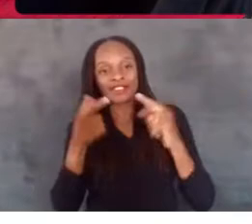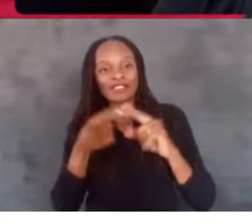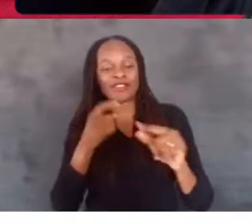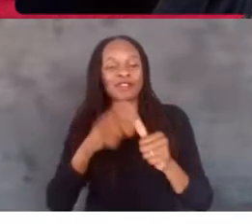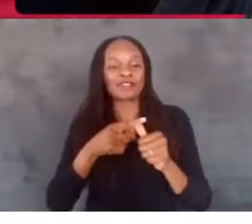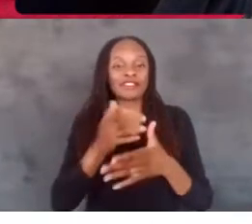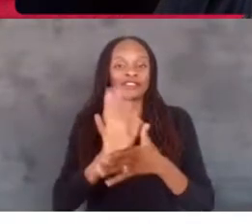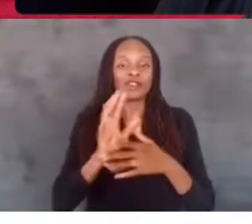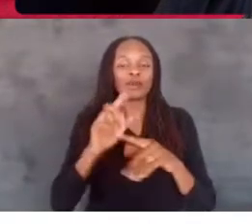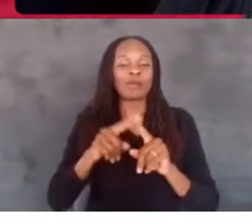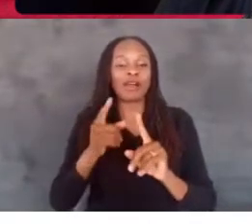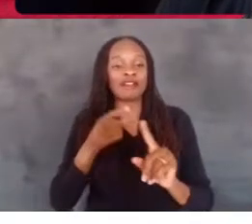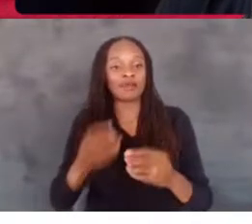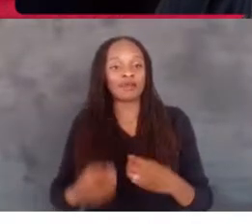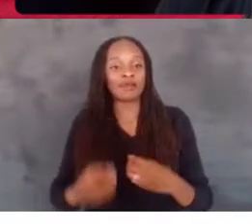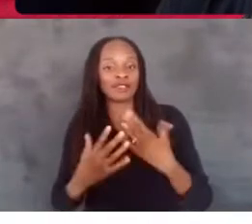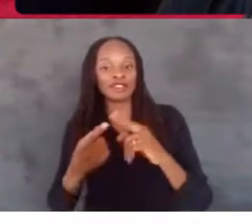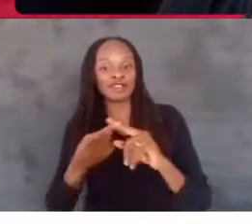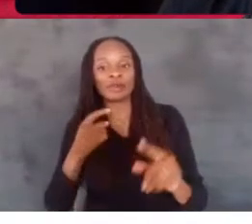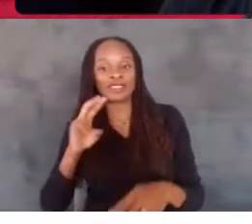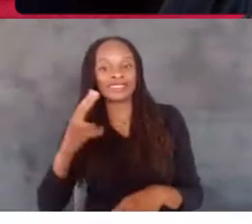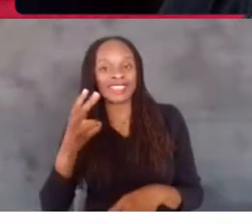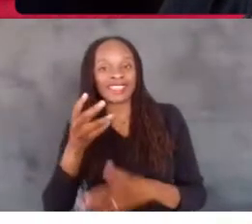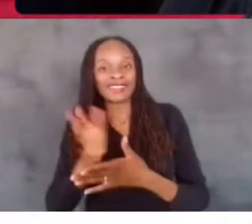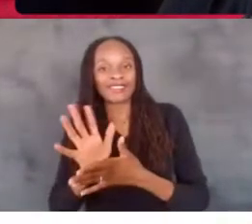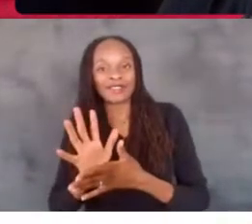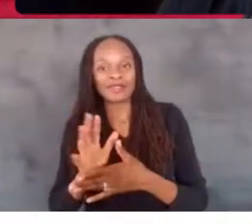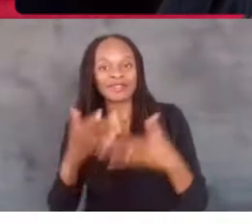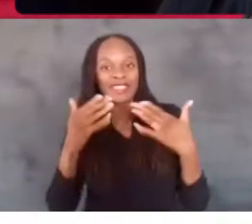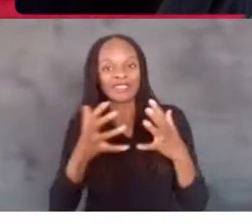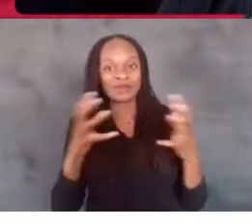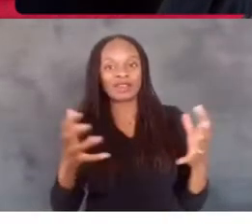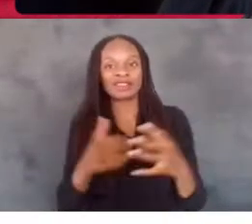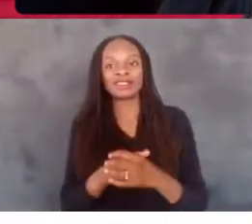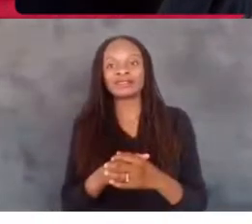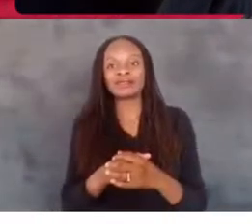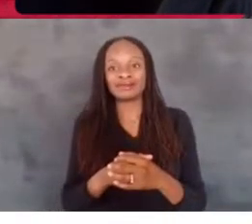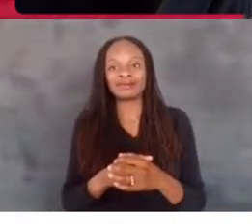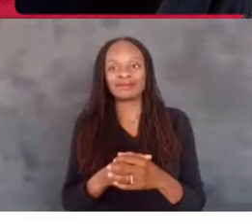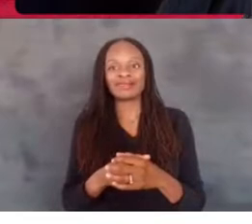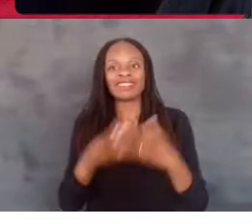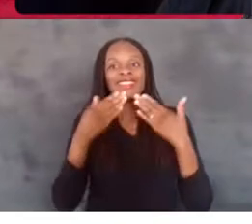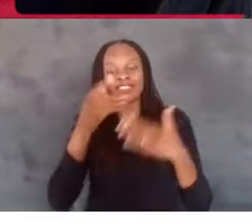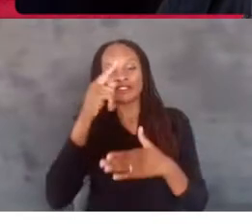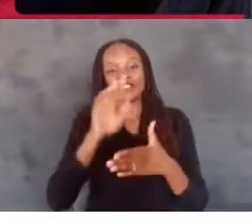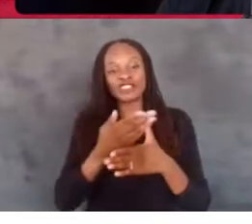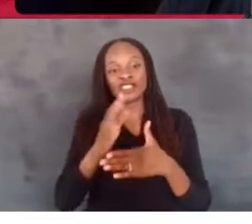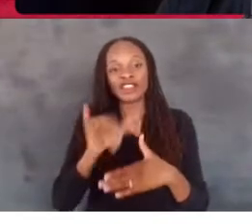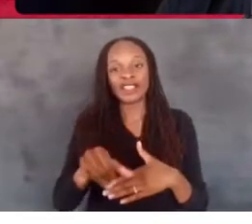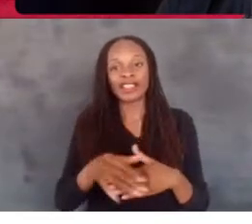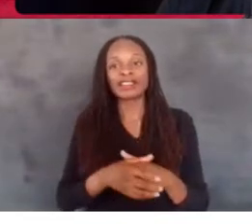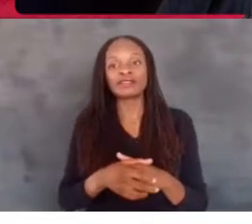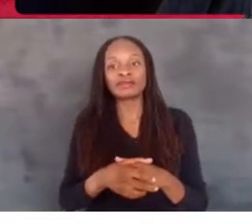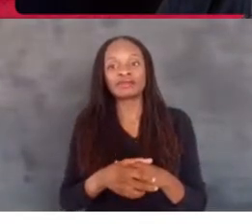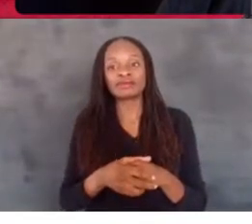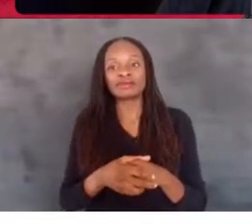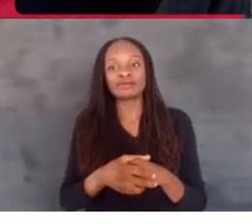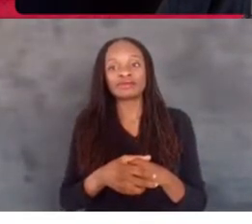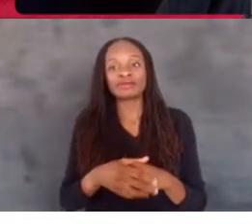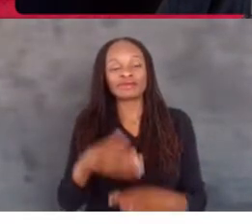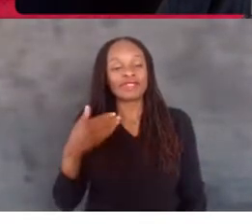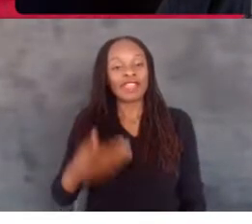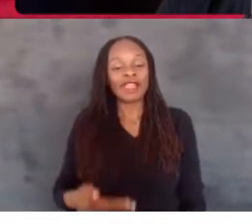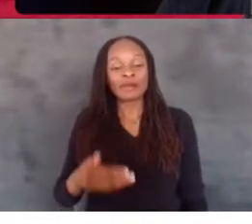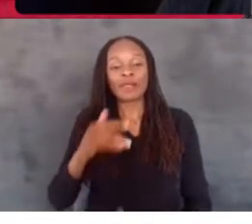from the second film. Thank you so much for sharing those. I'm a middle